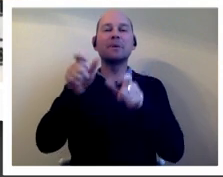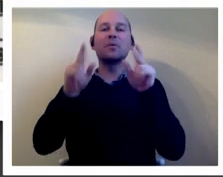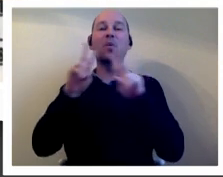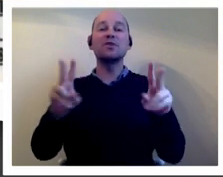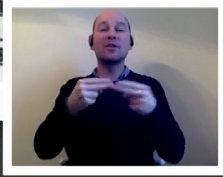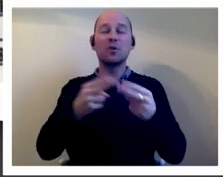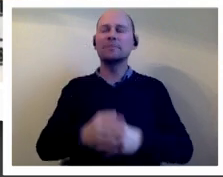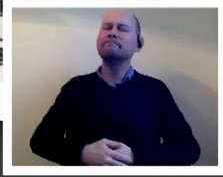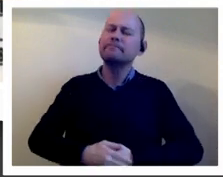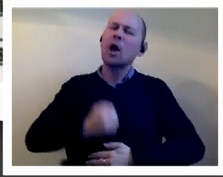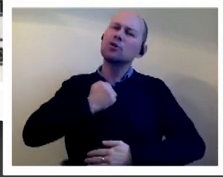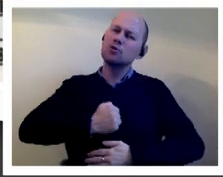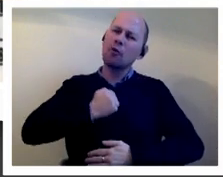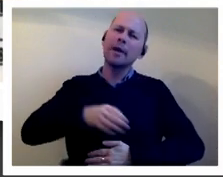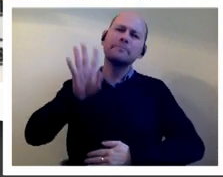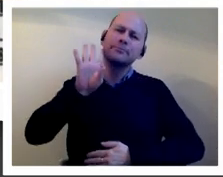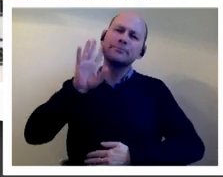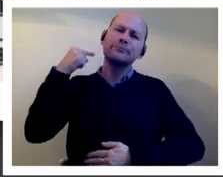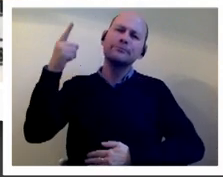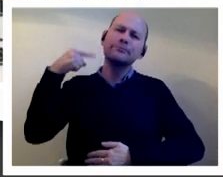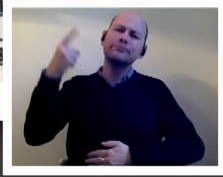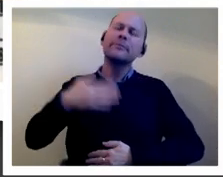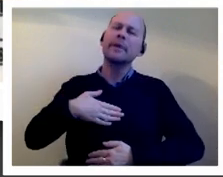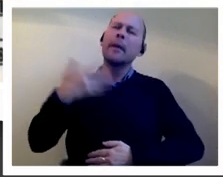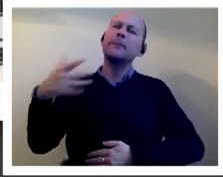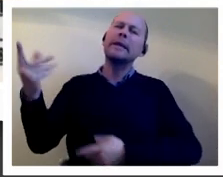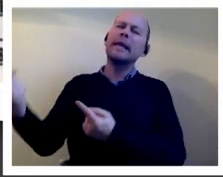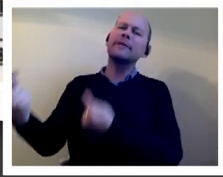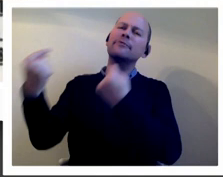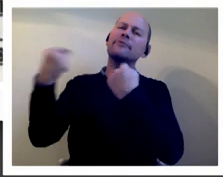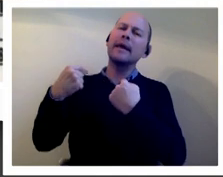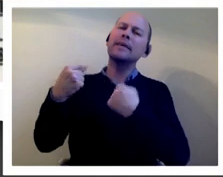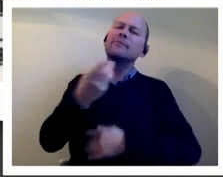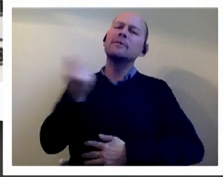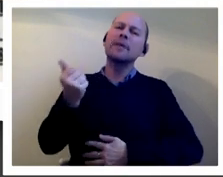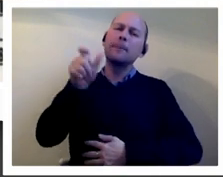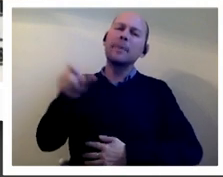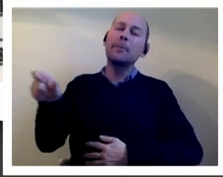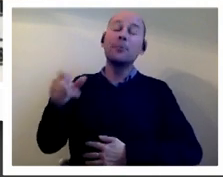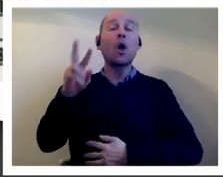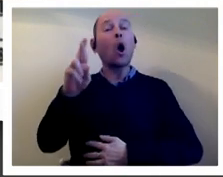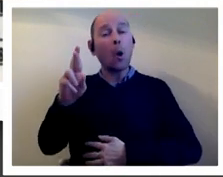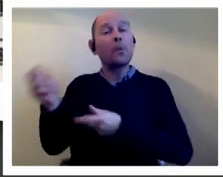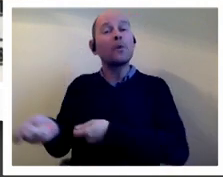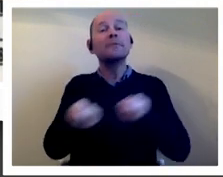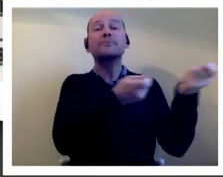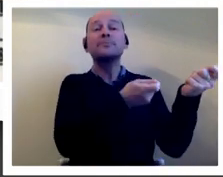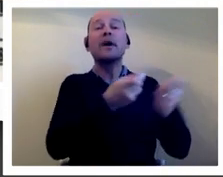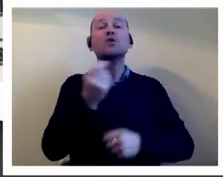in the studio at the moment i'm afraid that we have rather been invaded by some people who we hope to be removing very shortly